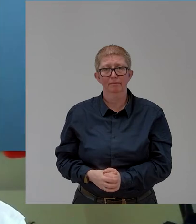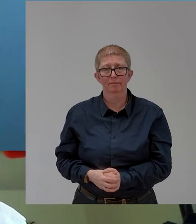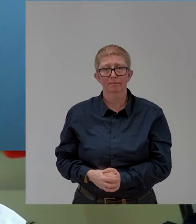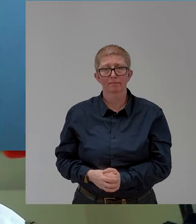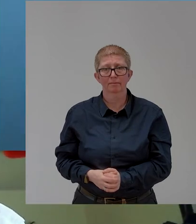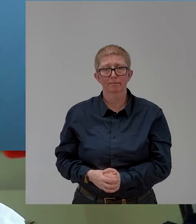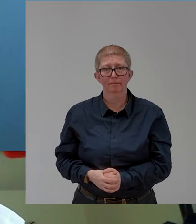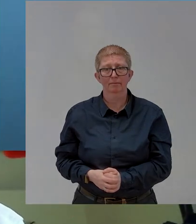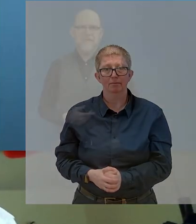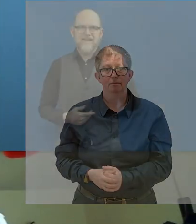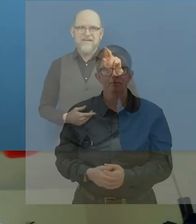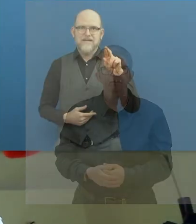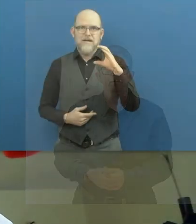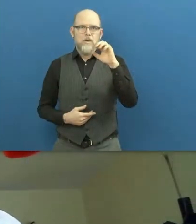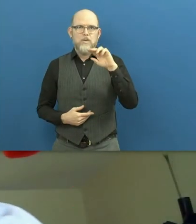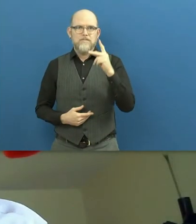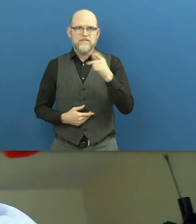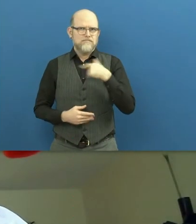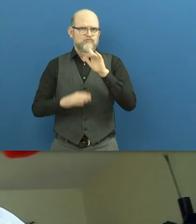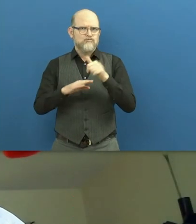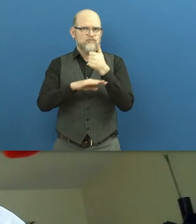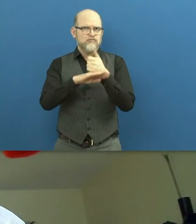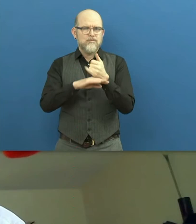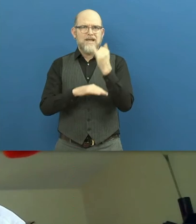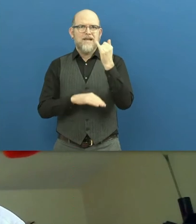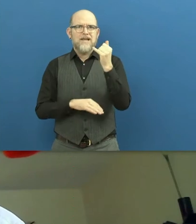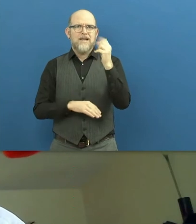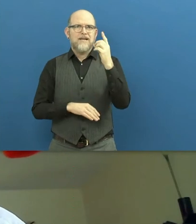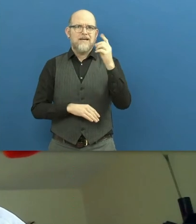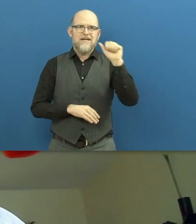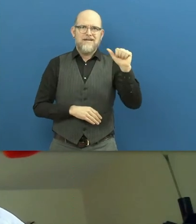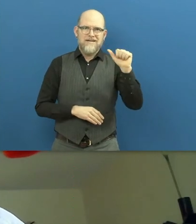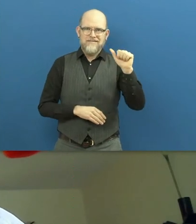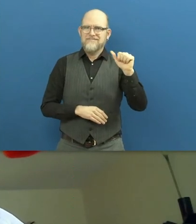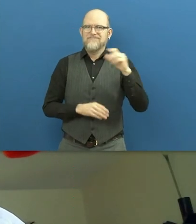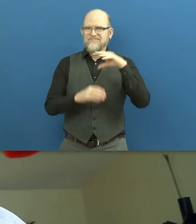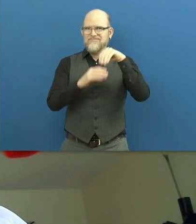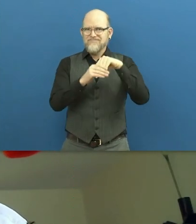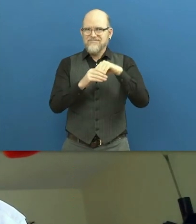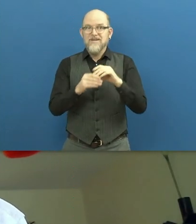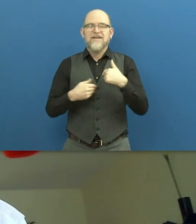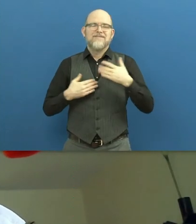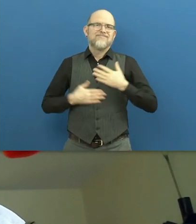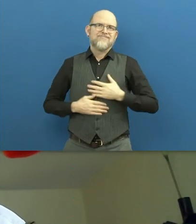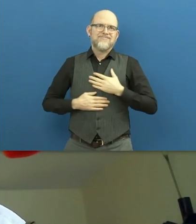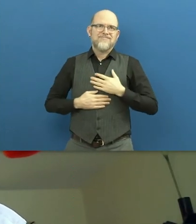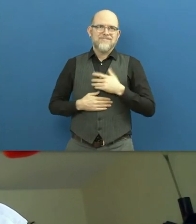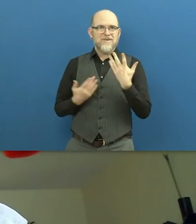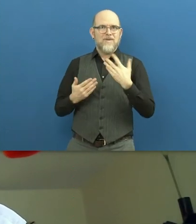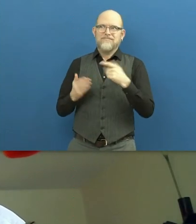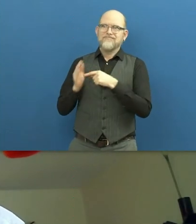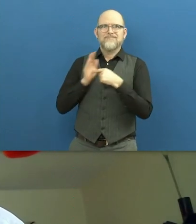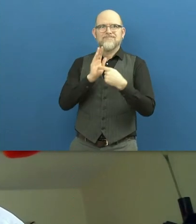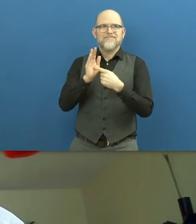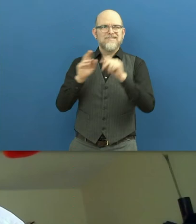Good morning. My name is Vladimir Chuk, I am Executive Director of the International Disability Alliance. It is my greatest pleasure